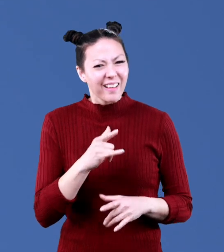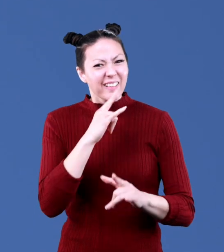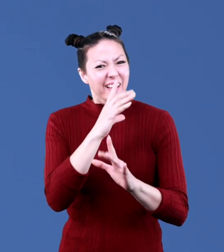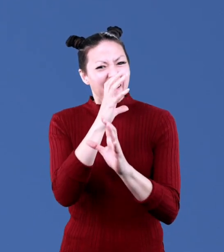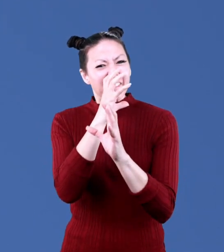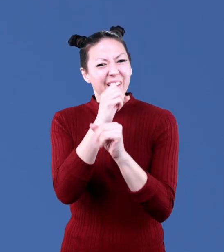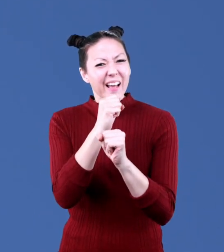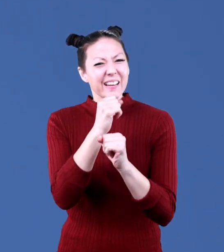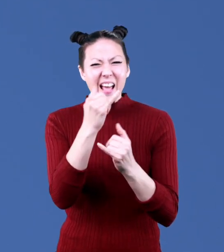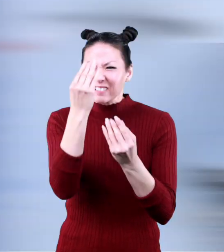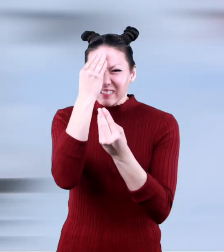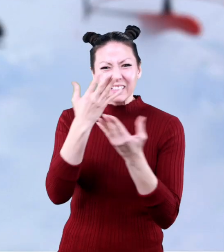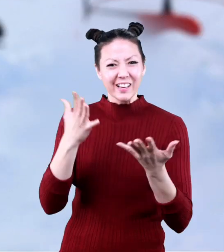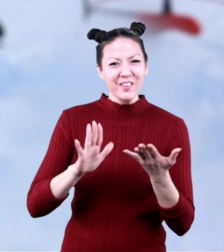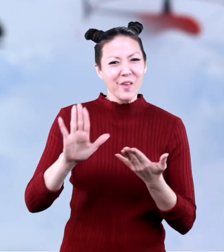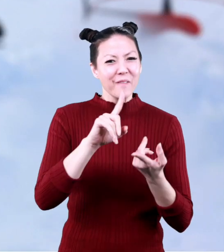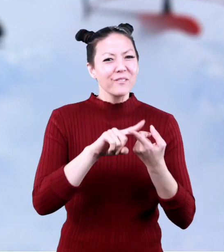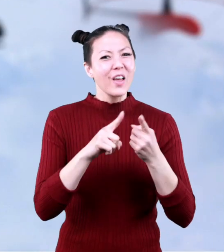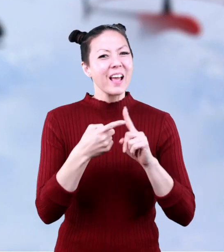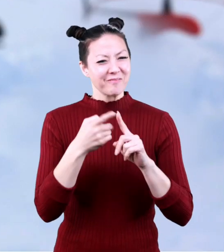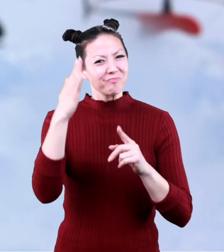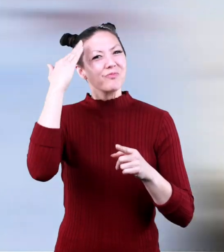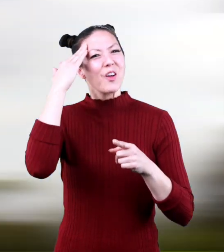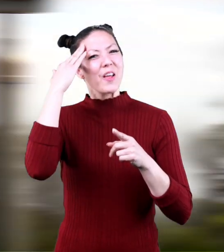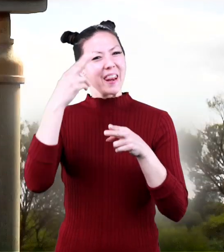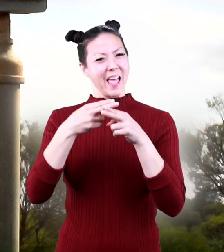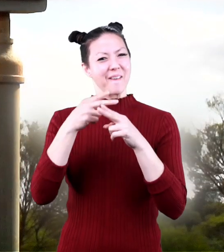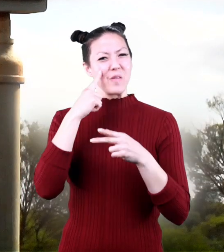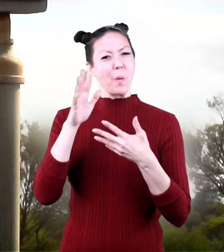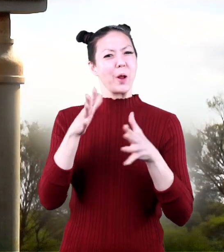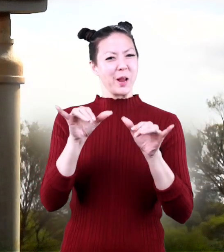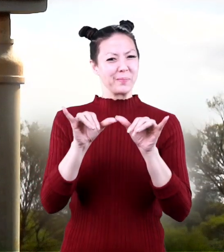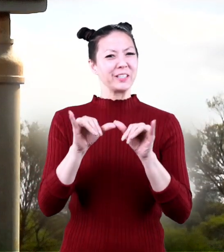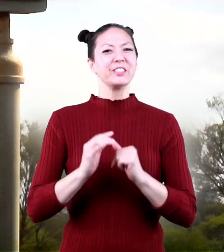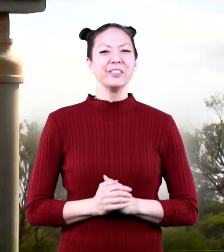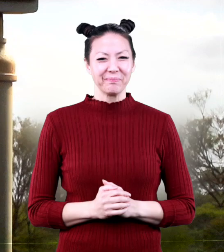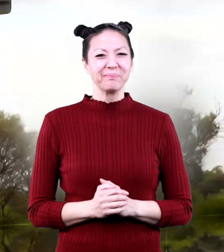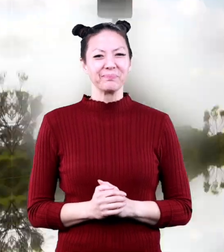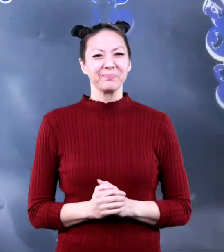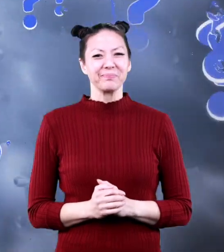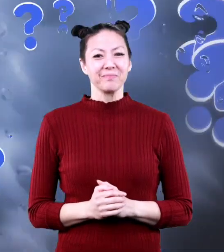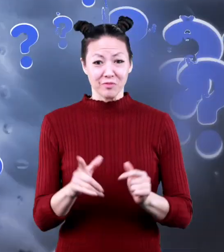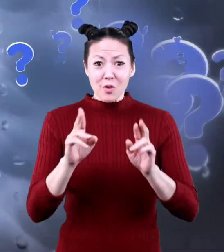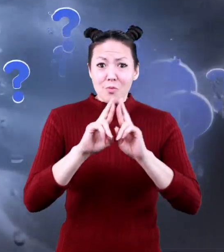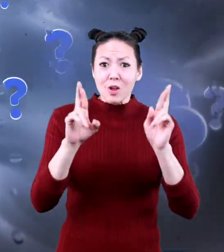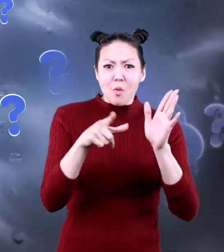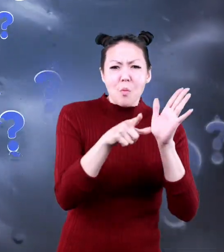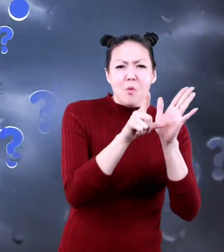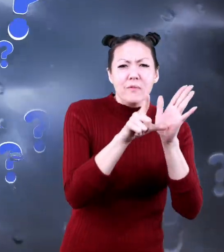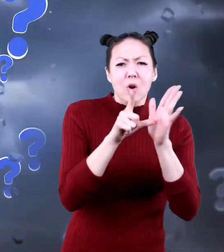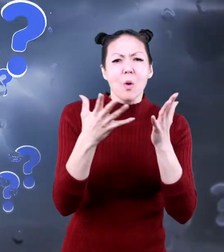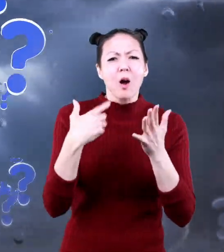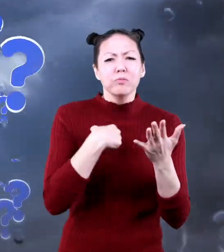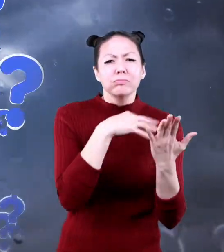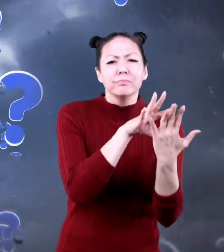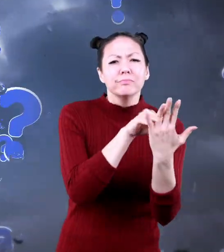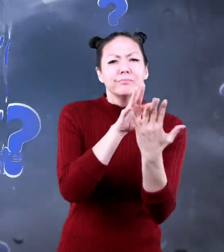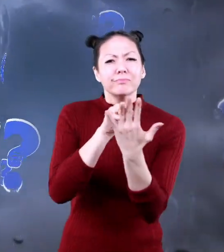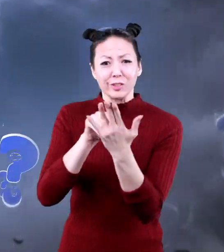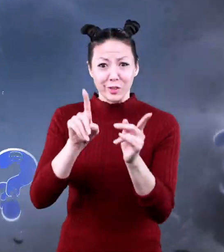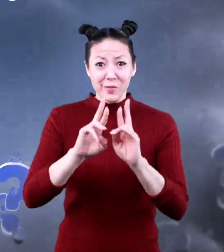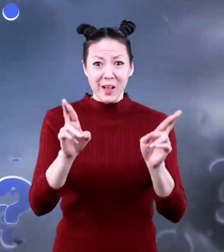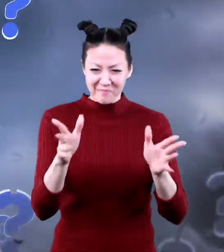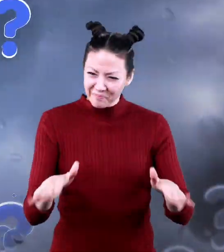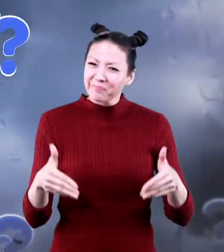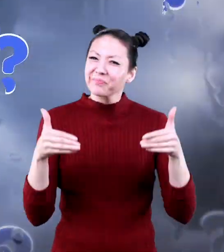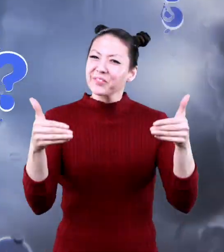Now that is a fascinating fact you can share with a friend. Are you ready to review what we have